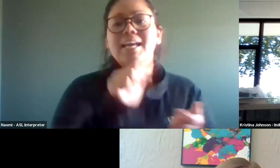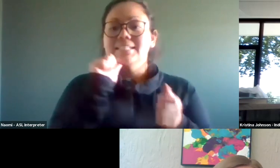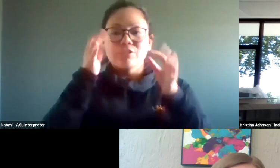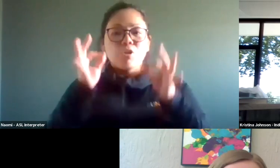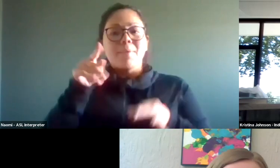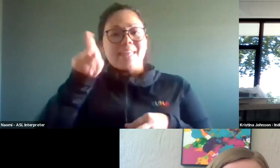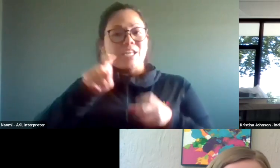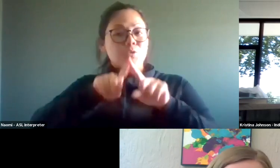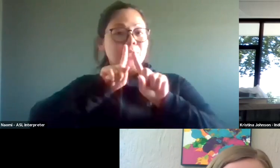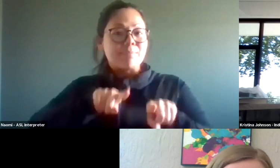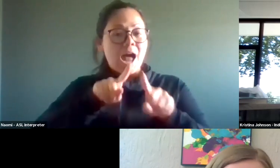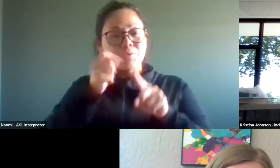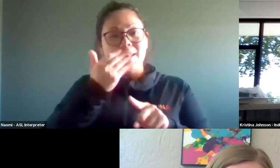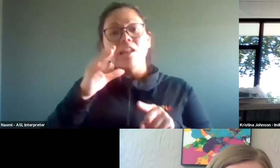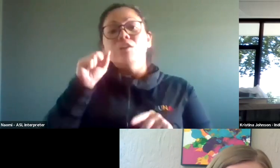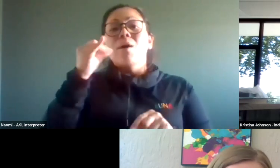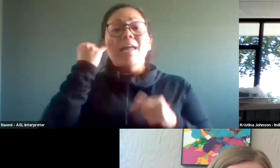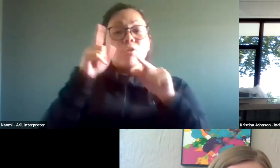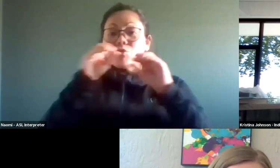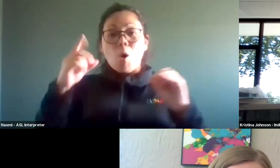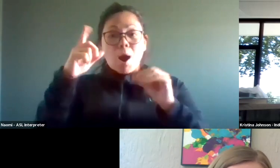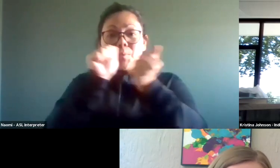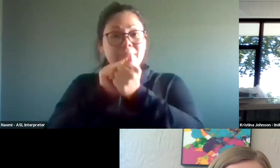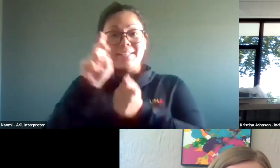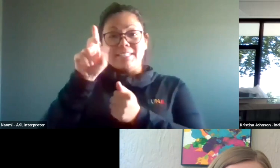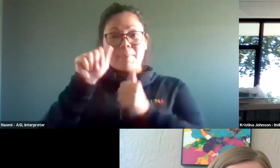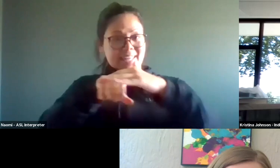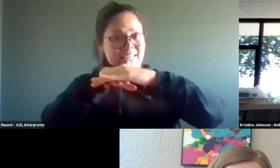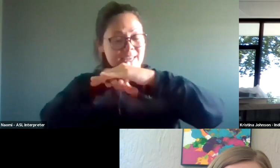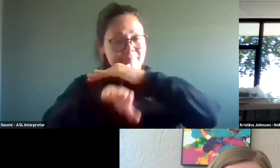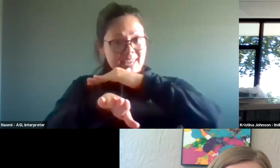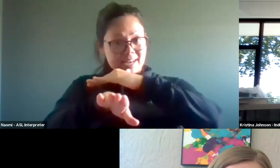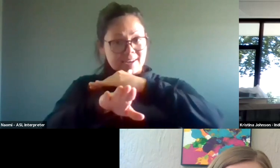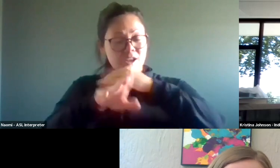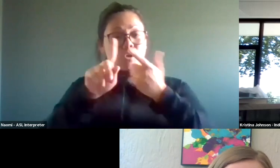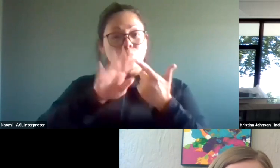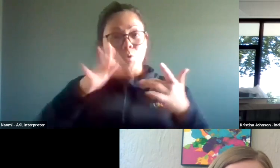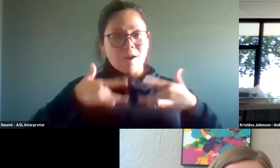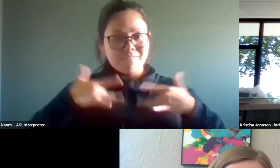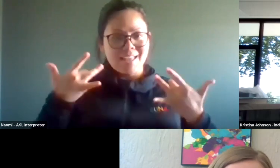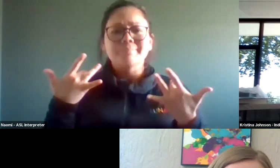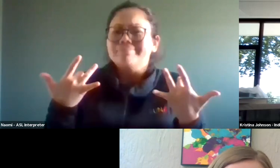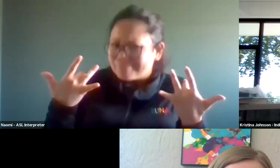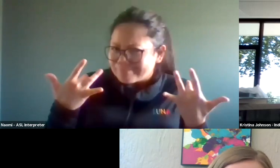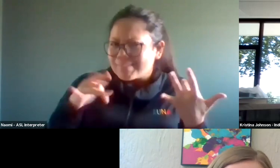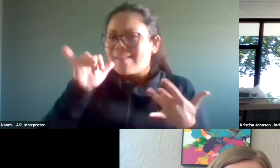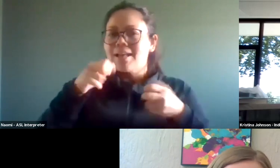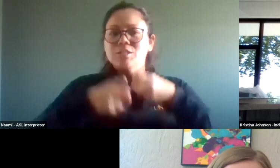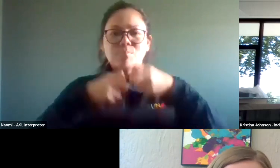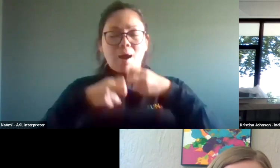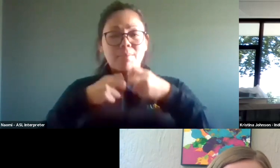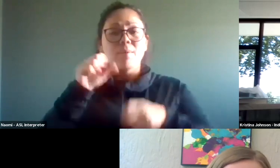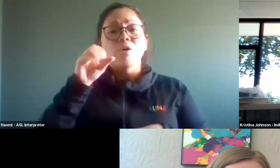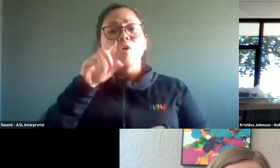if nobody with a disability is coming to your events, that's a problem. You know, so that's also kind of a good thing